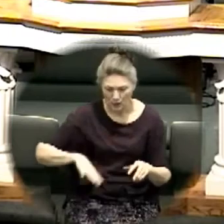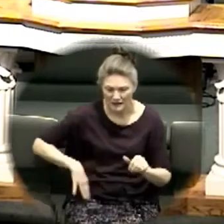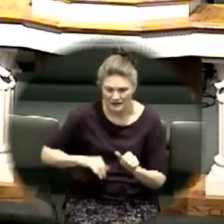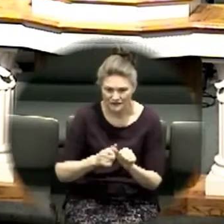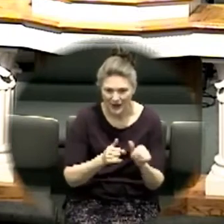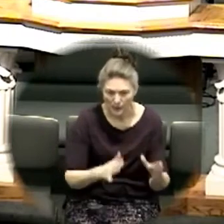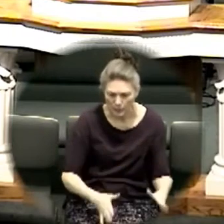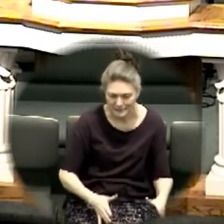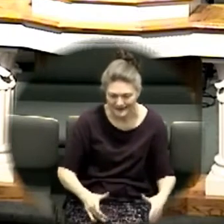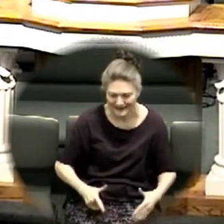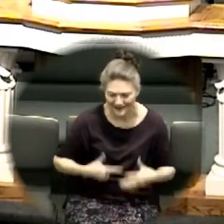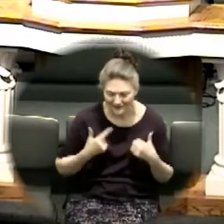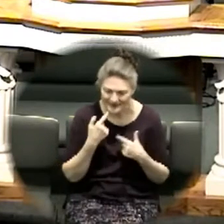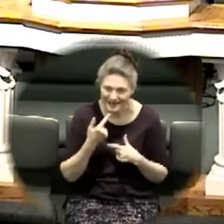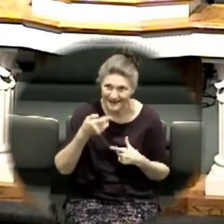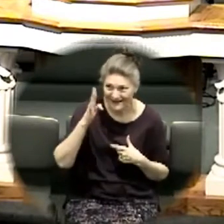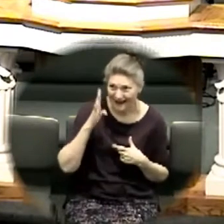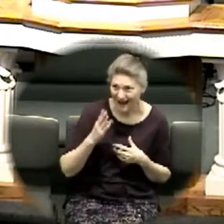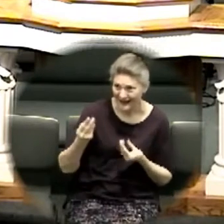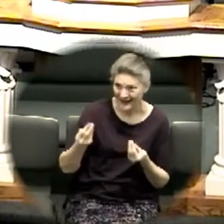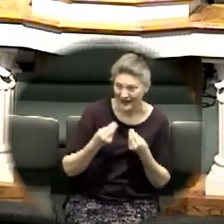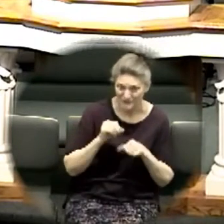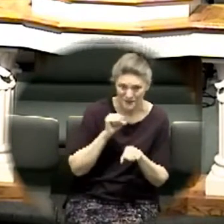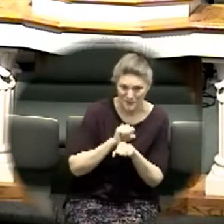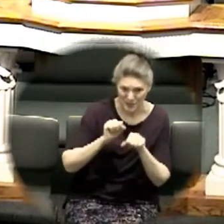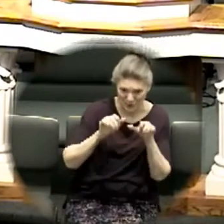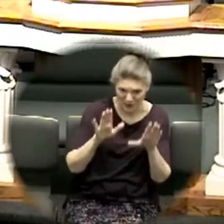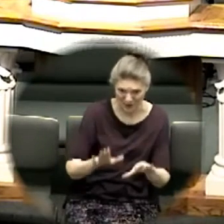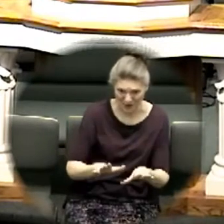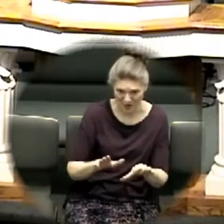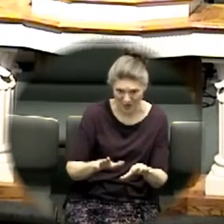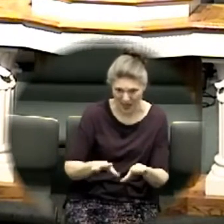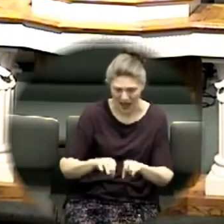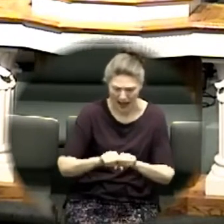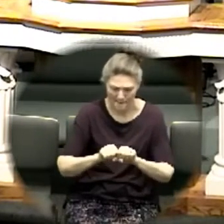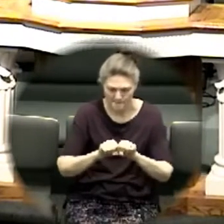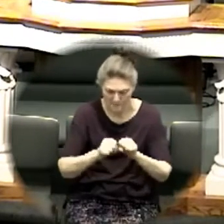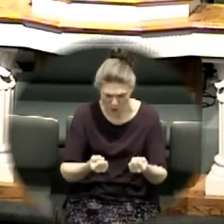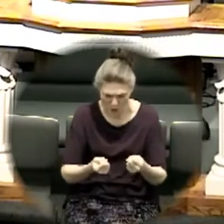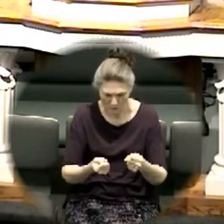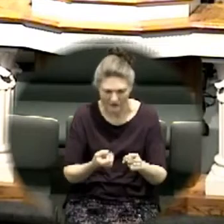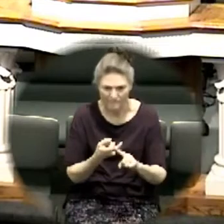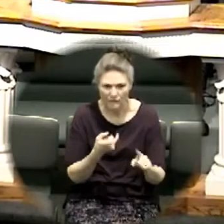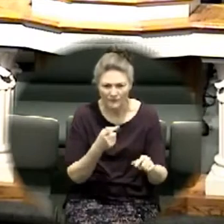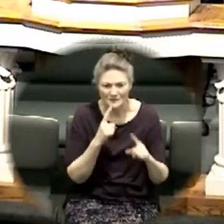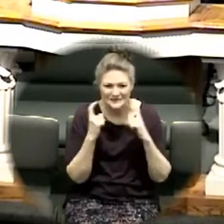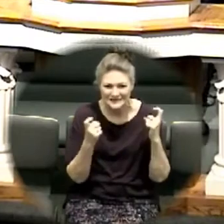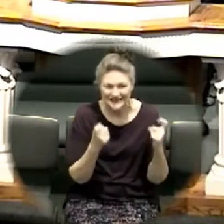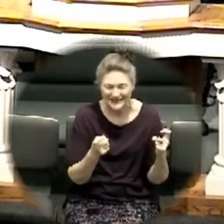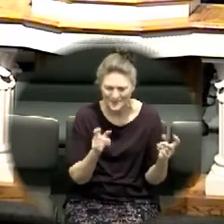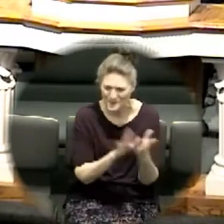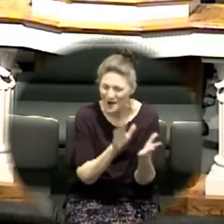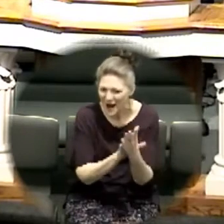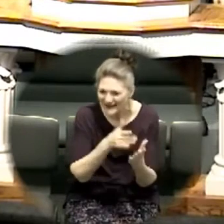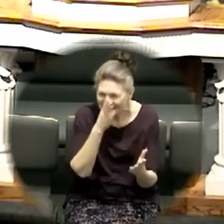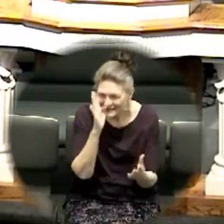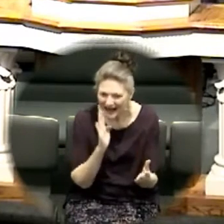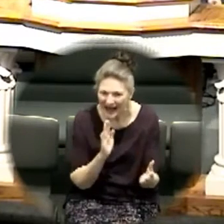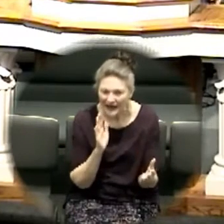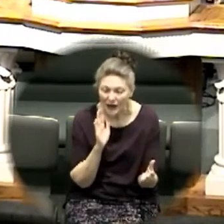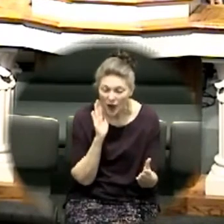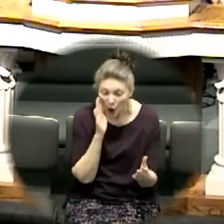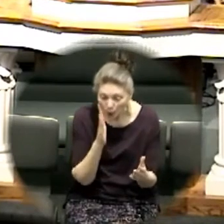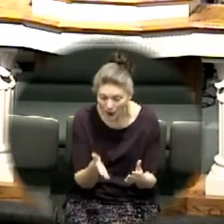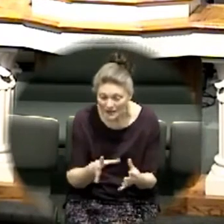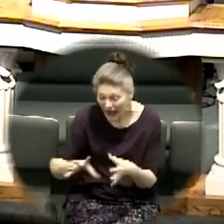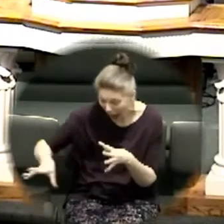live their life saying god gave me a miracle and broke me free from sin praise god it's gonna take